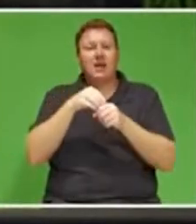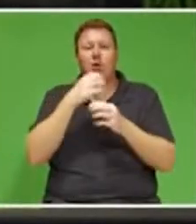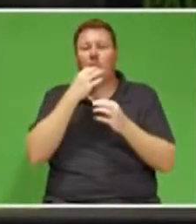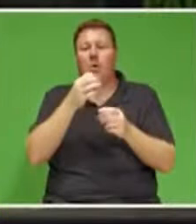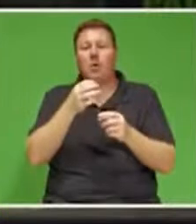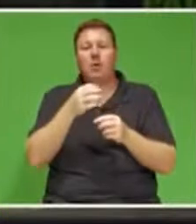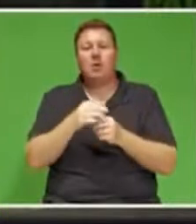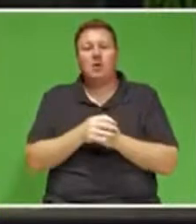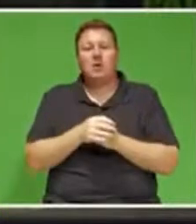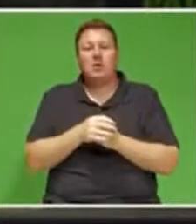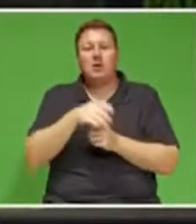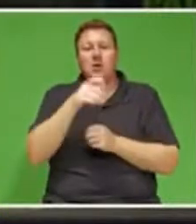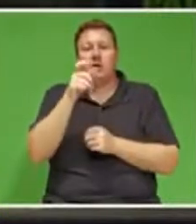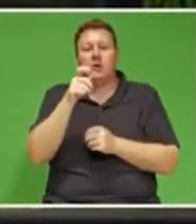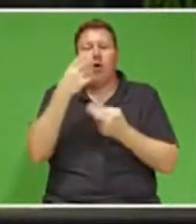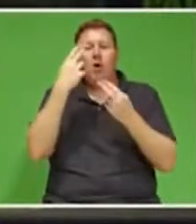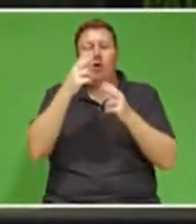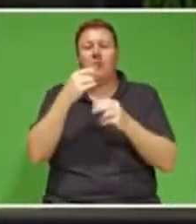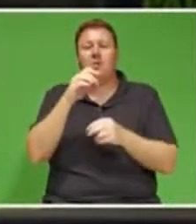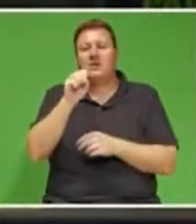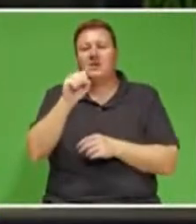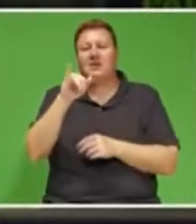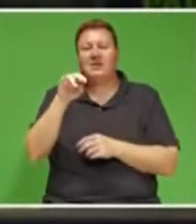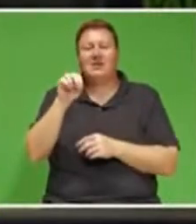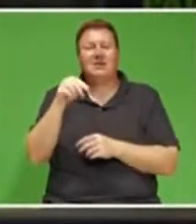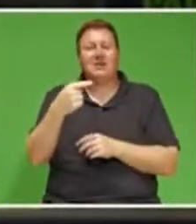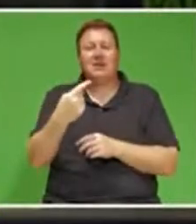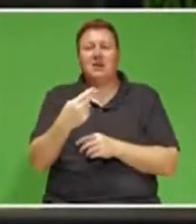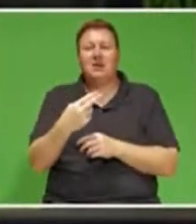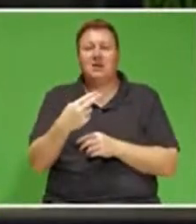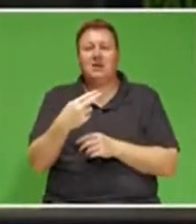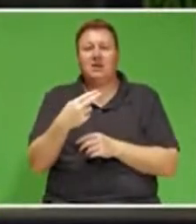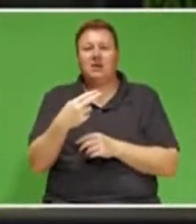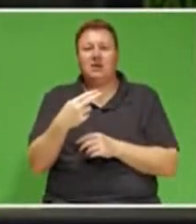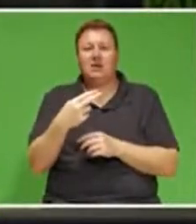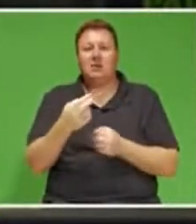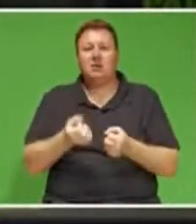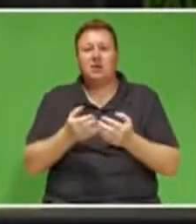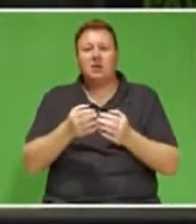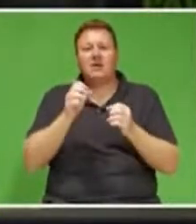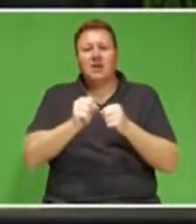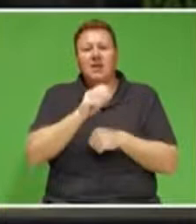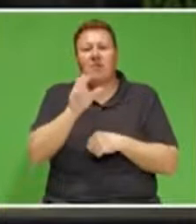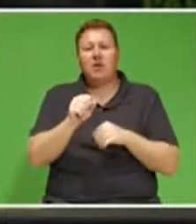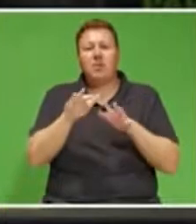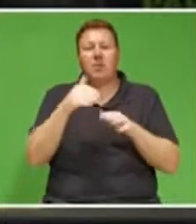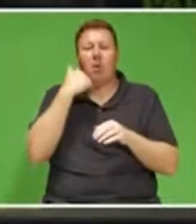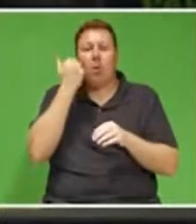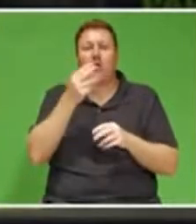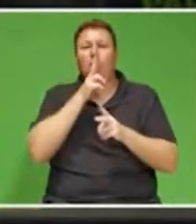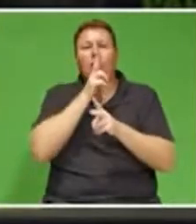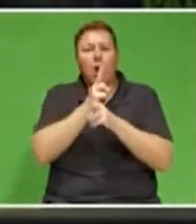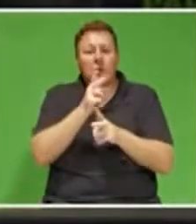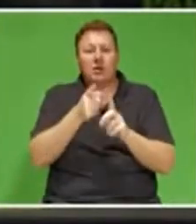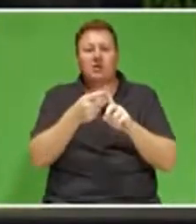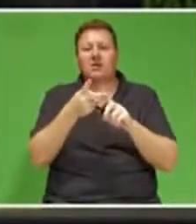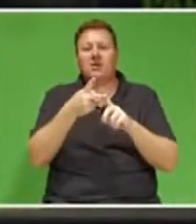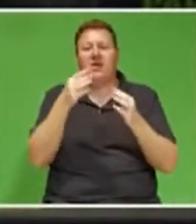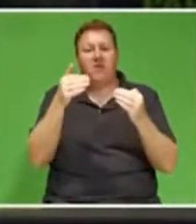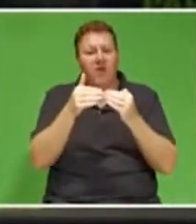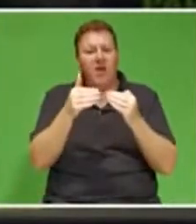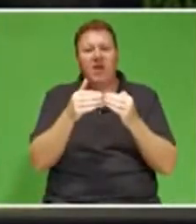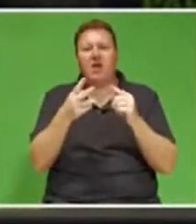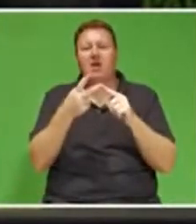the Honourable Singh, what South Africans want is honesty, fairness, justice,